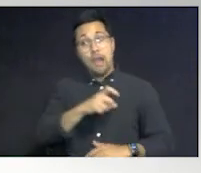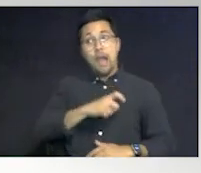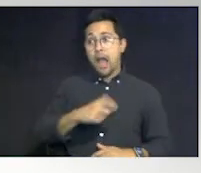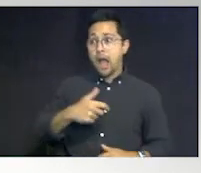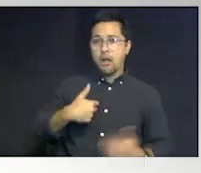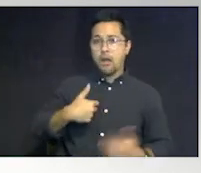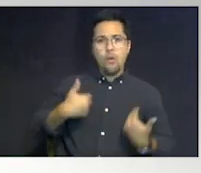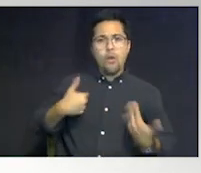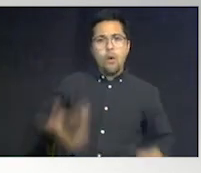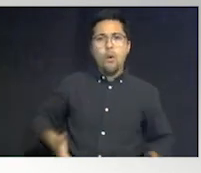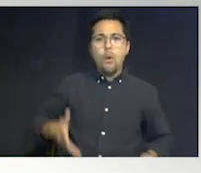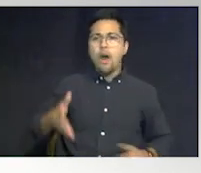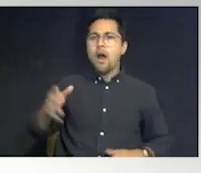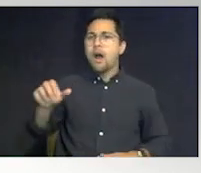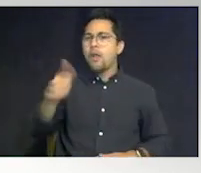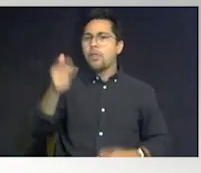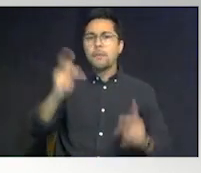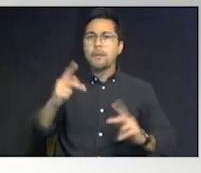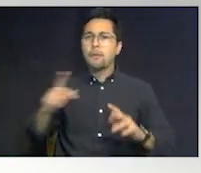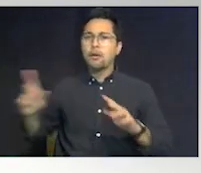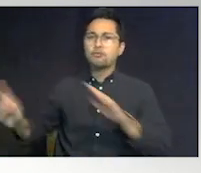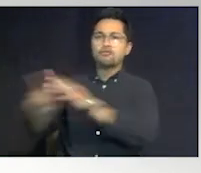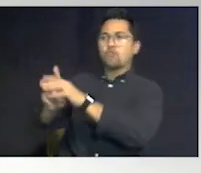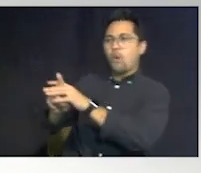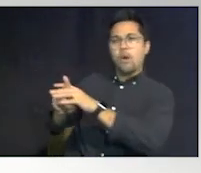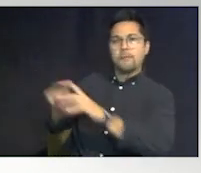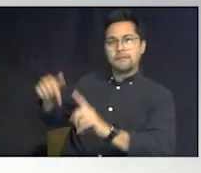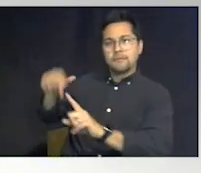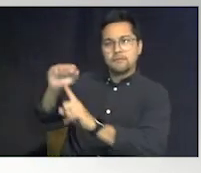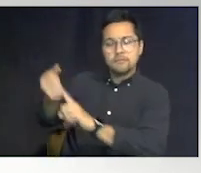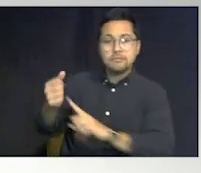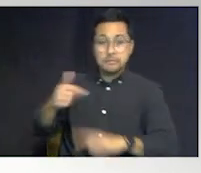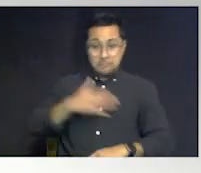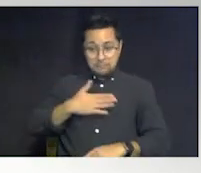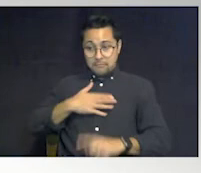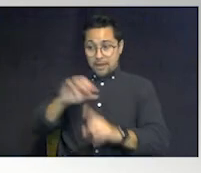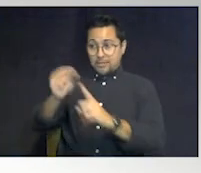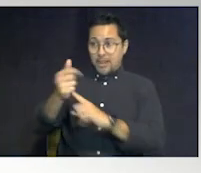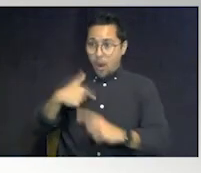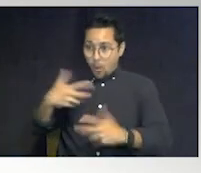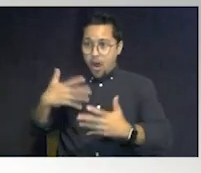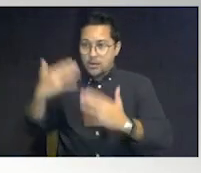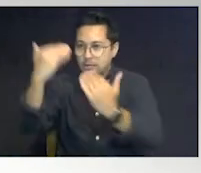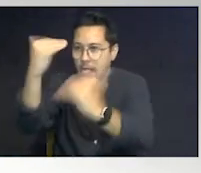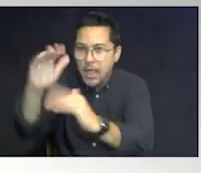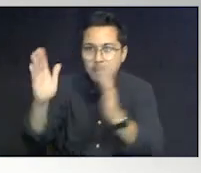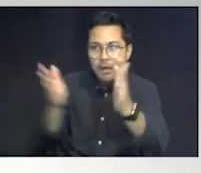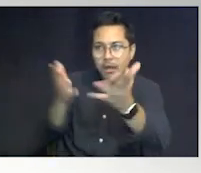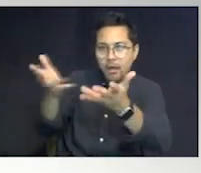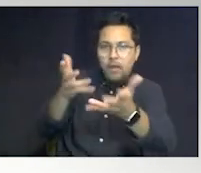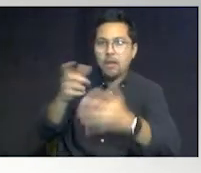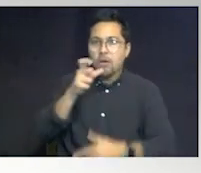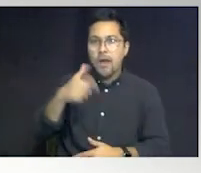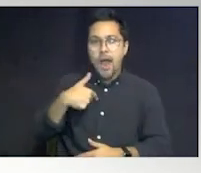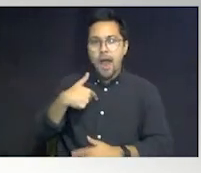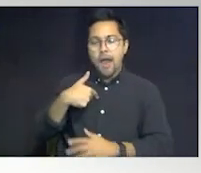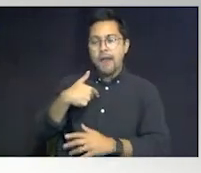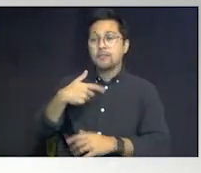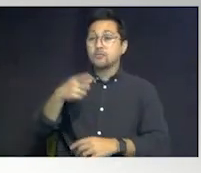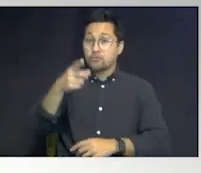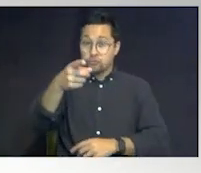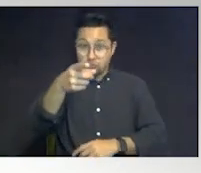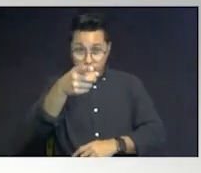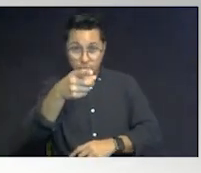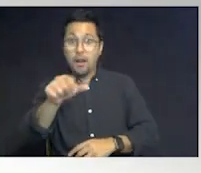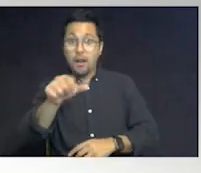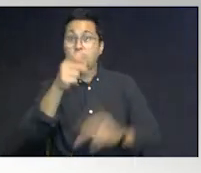we do not want anybody else on my scene. This is my scene. I want to isolate me and the person who I'm dealing with. You now into my scene.